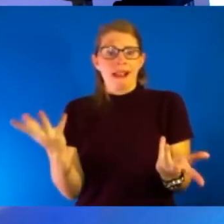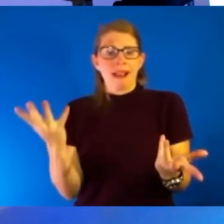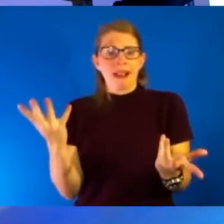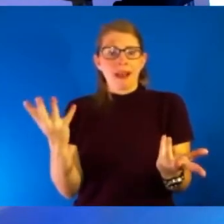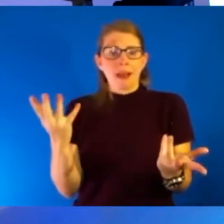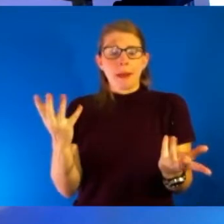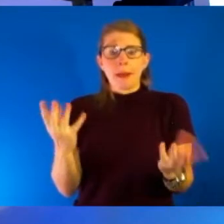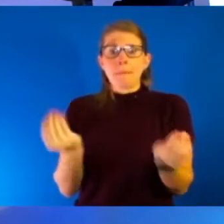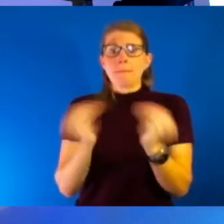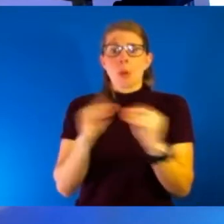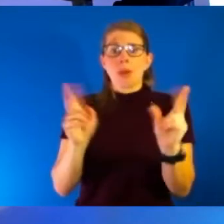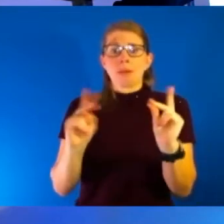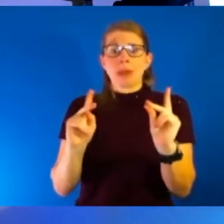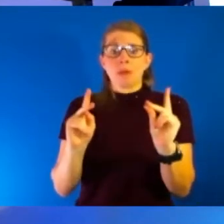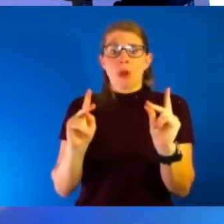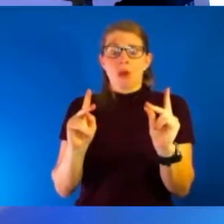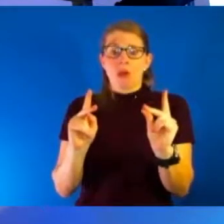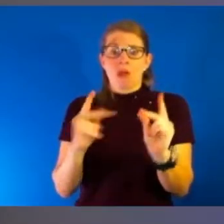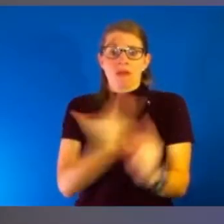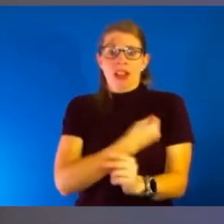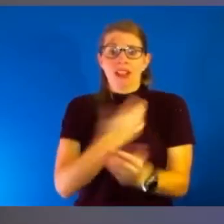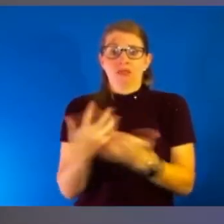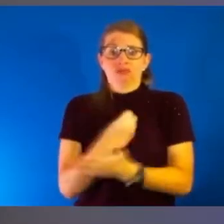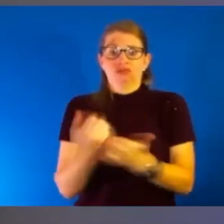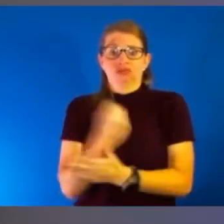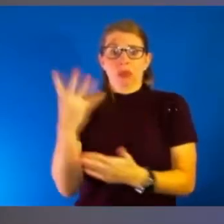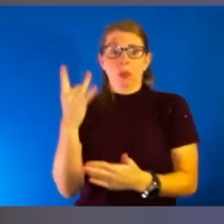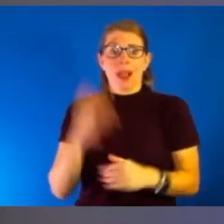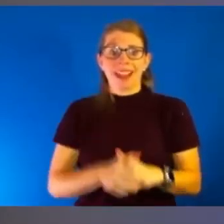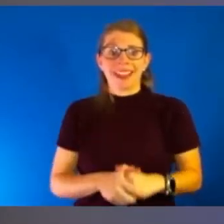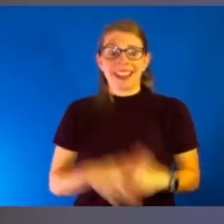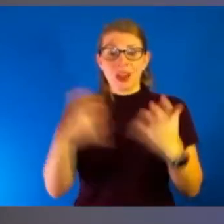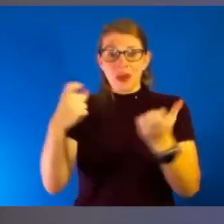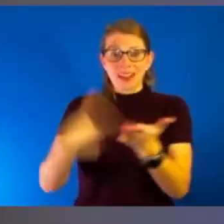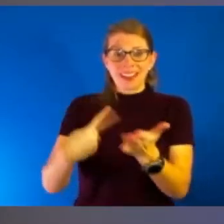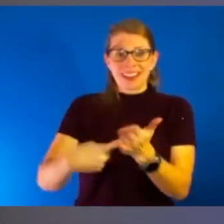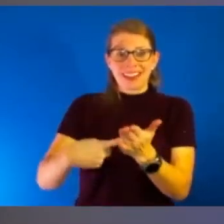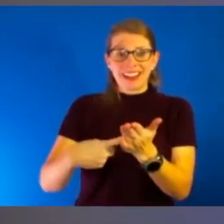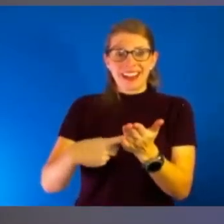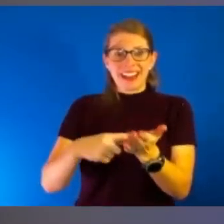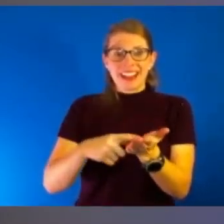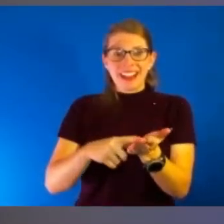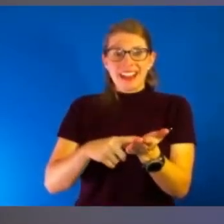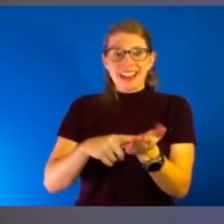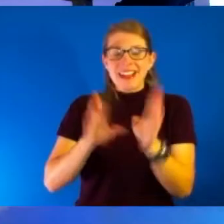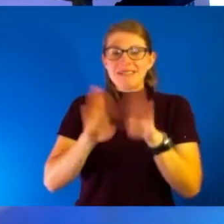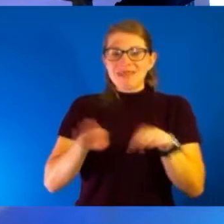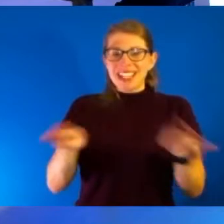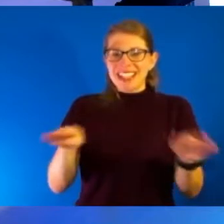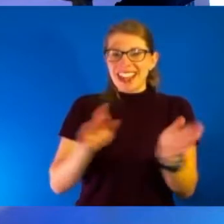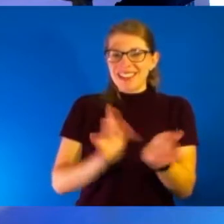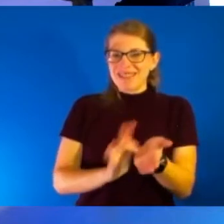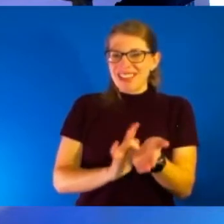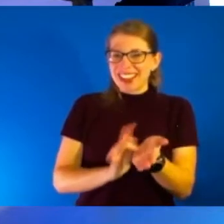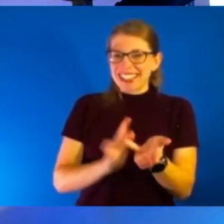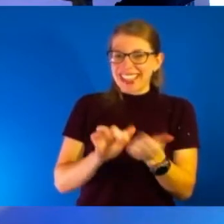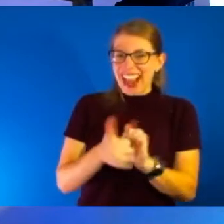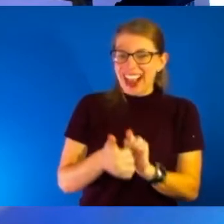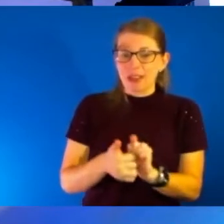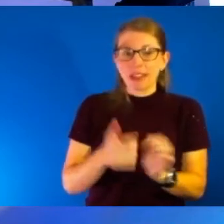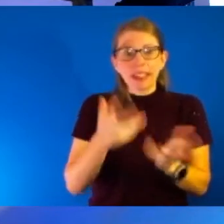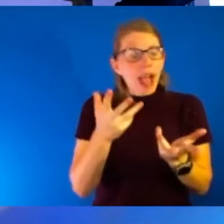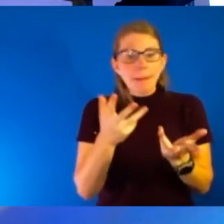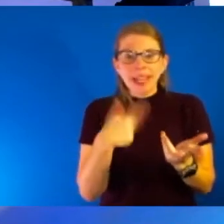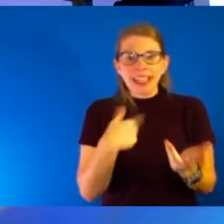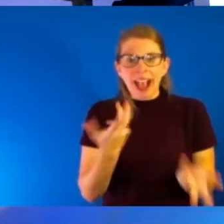people vaccinated? Oh, okay. So you wanted me to talk about pediatric vaccines. Yes, I do. That's a pretty good segue though. I just kind of pitched it there.